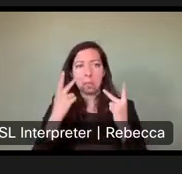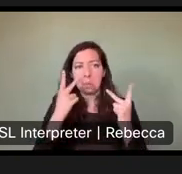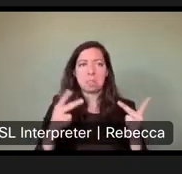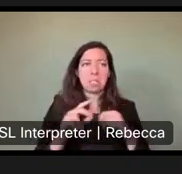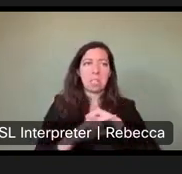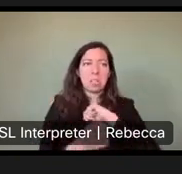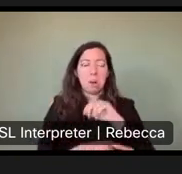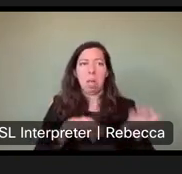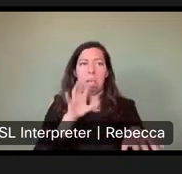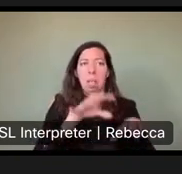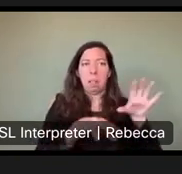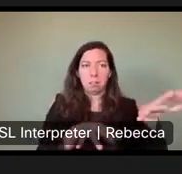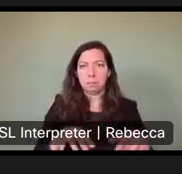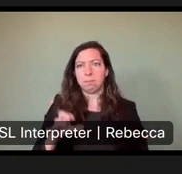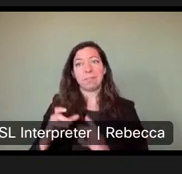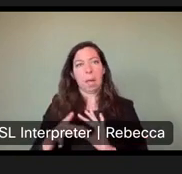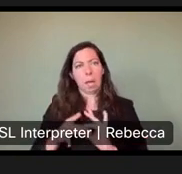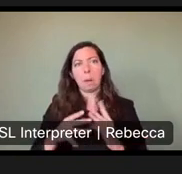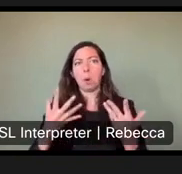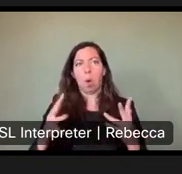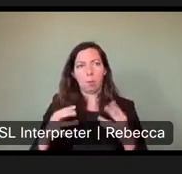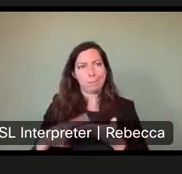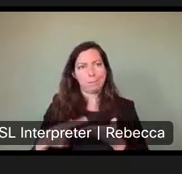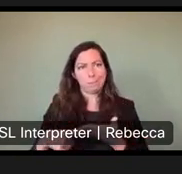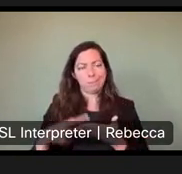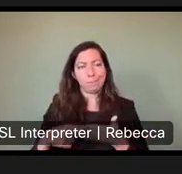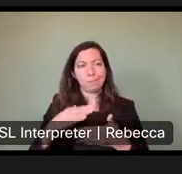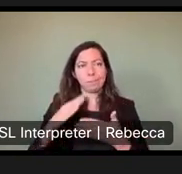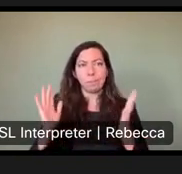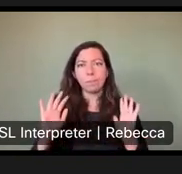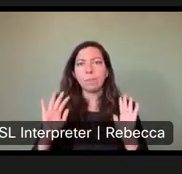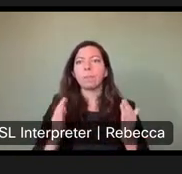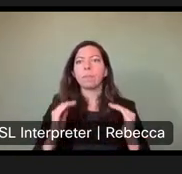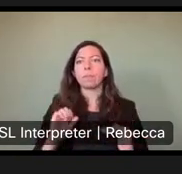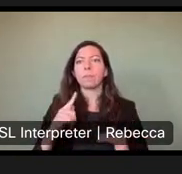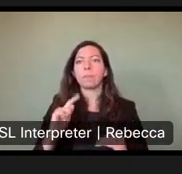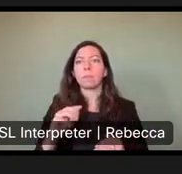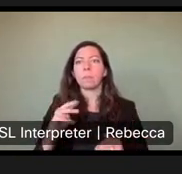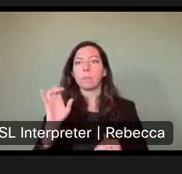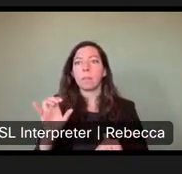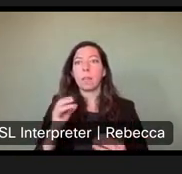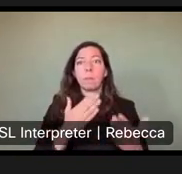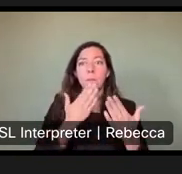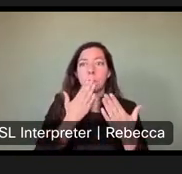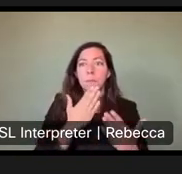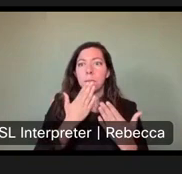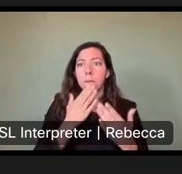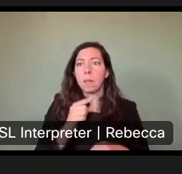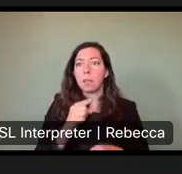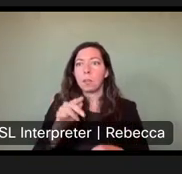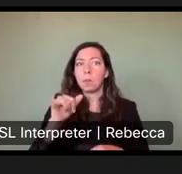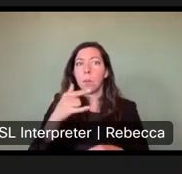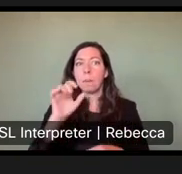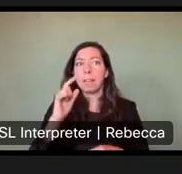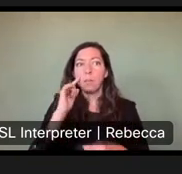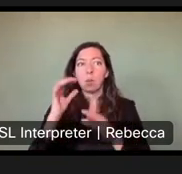addressed that comment already. Sergeant McKay says, personally, I want to thank you, Paige, for your input. You have picked up on a number of